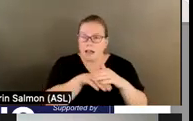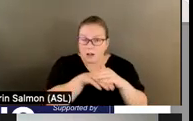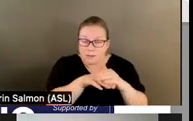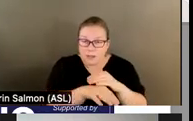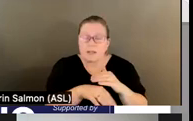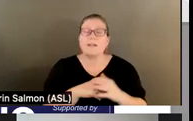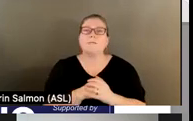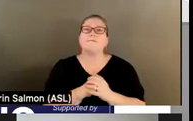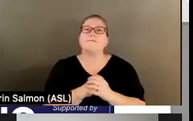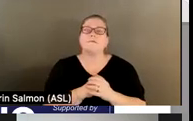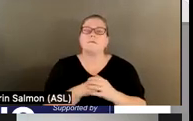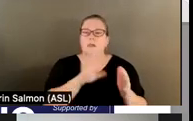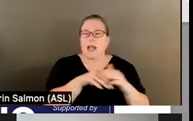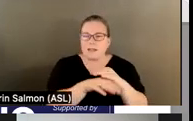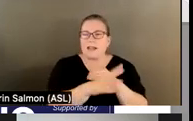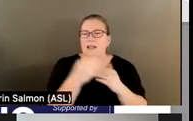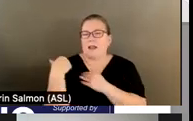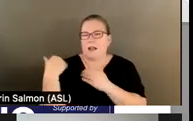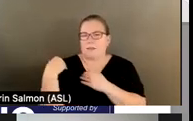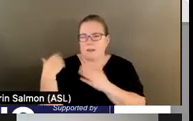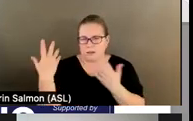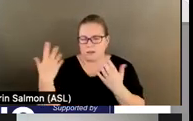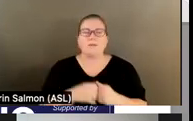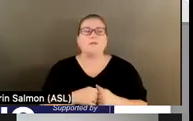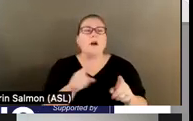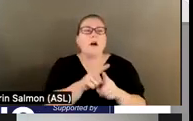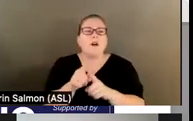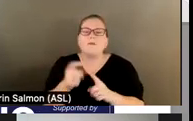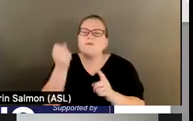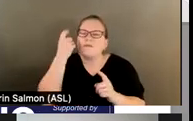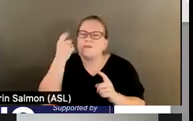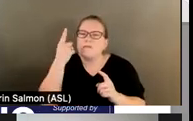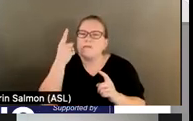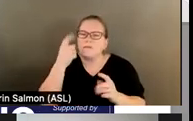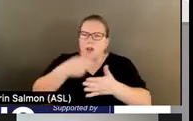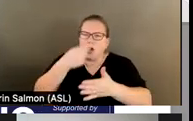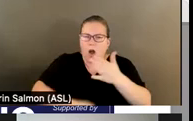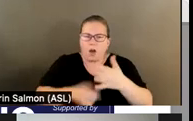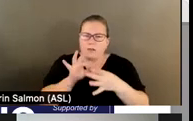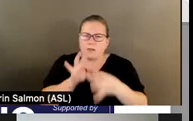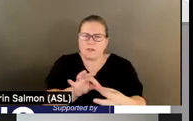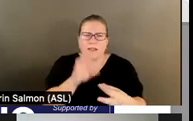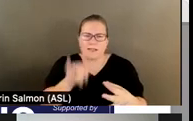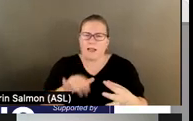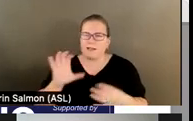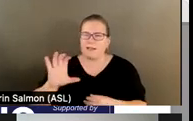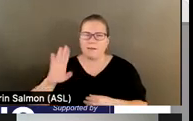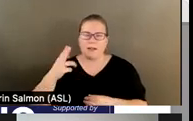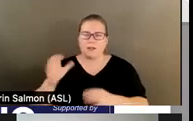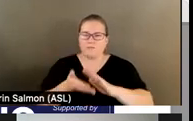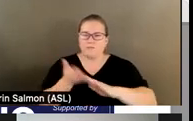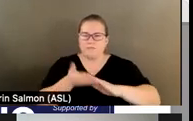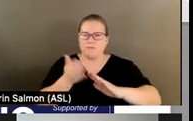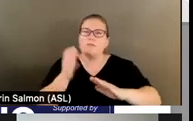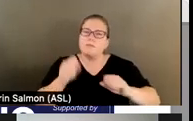the ability to identify and understand costs that are specific to their CCBHC work in order to develop the new sustainable